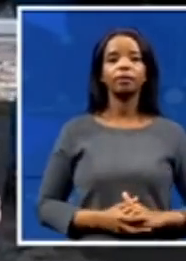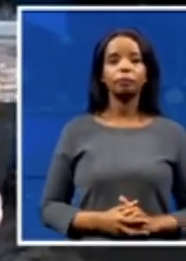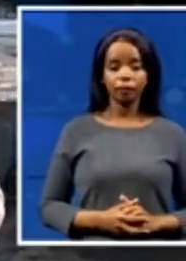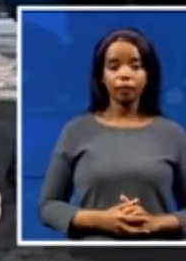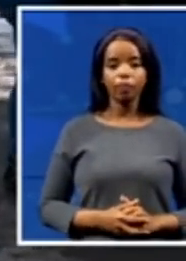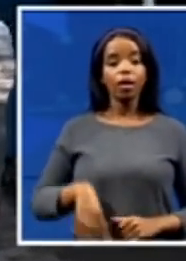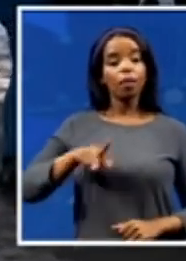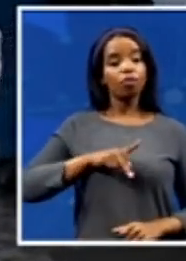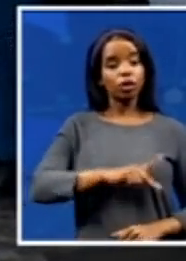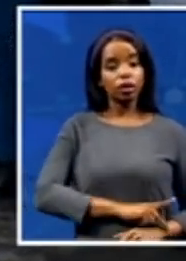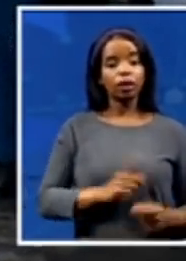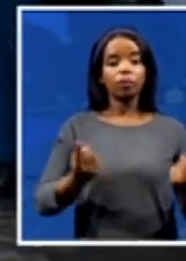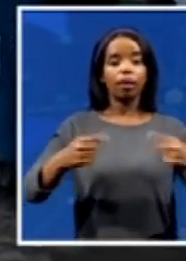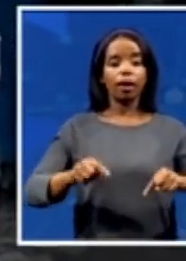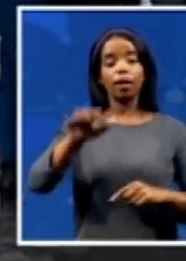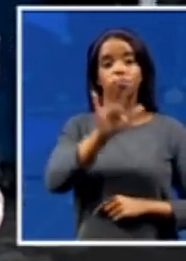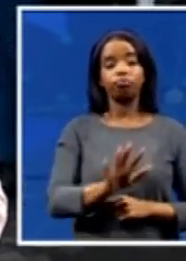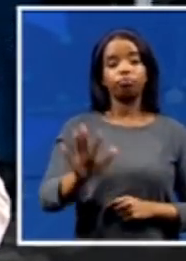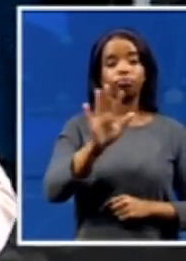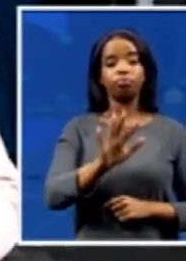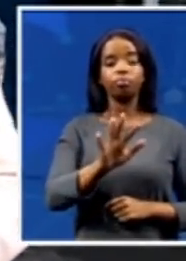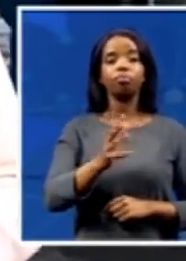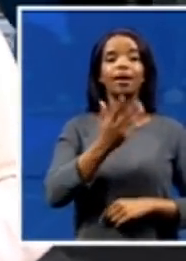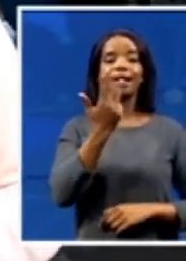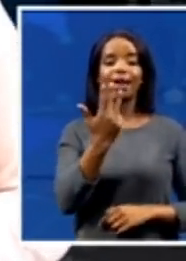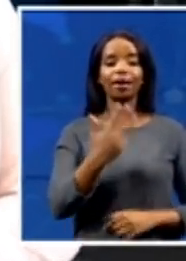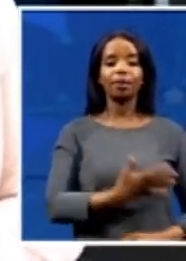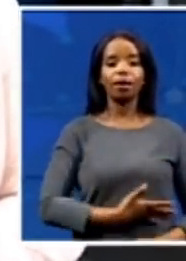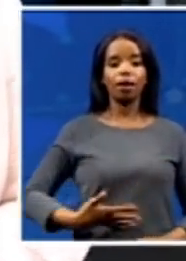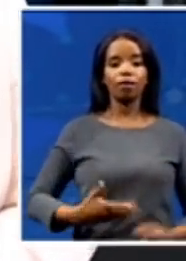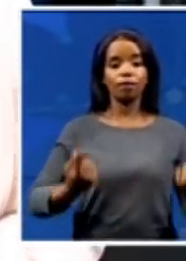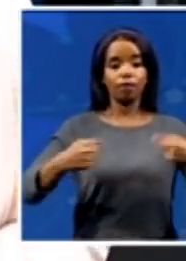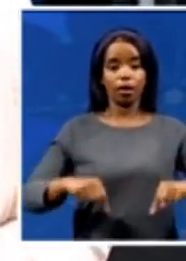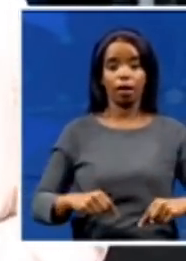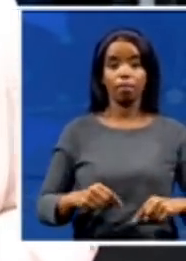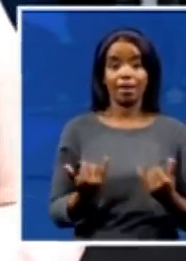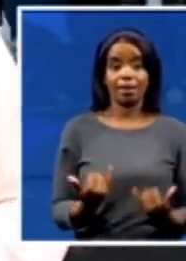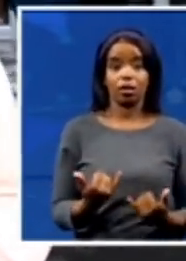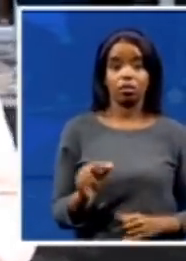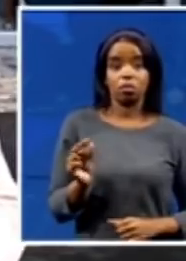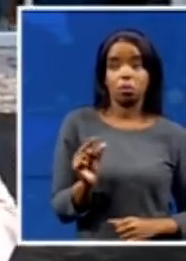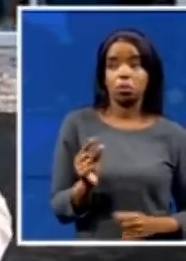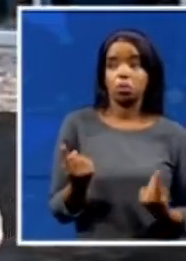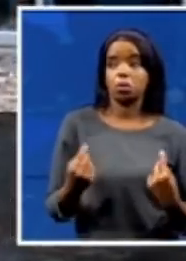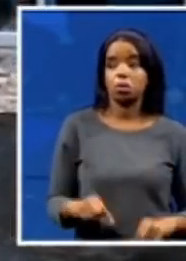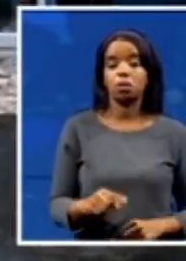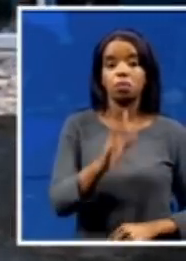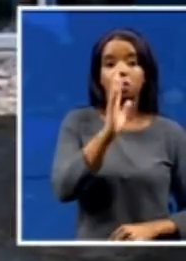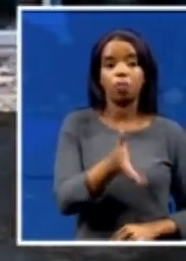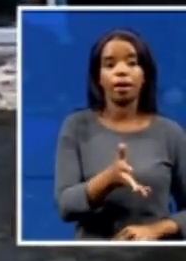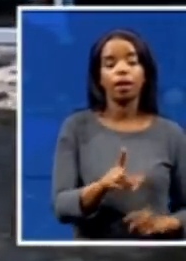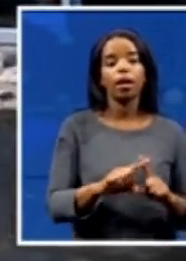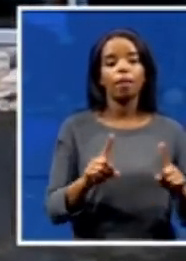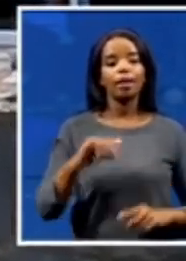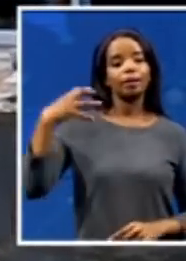told at Desiree, so any minute now. But the minister in the presidency, Mondli Kongobele, arrived earlier